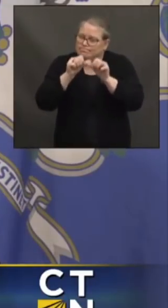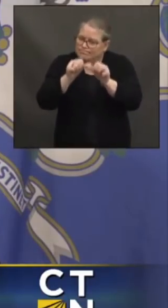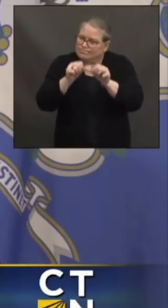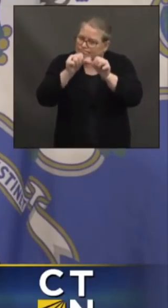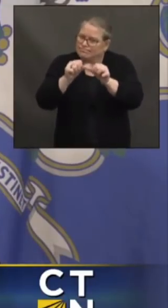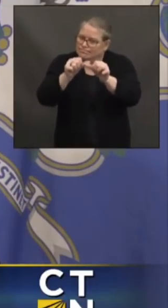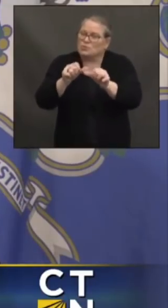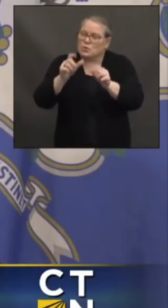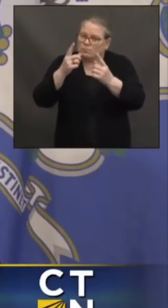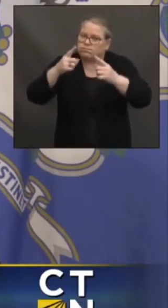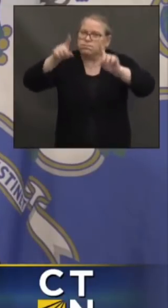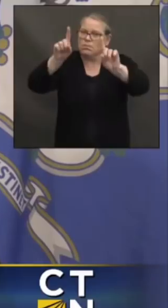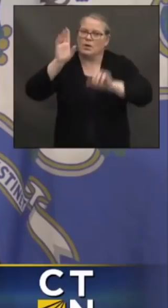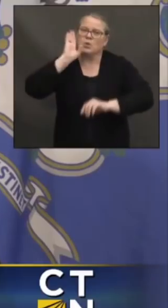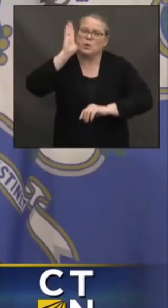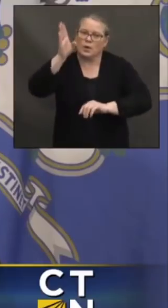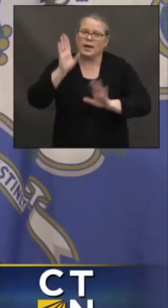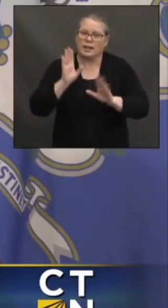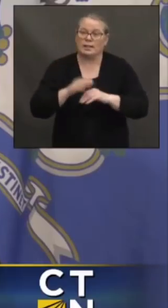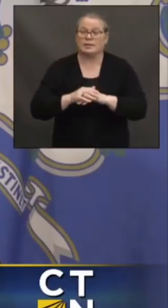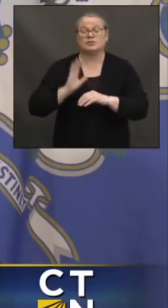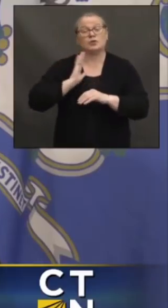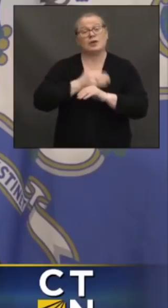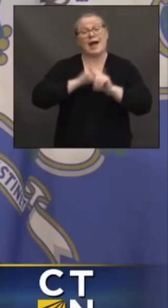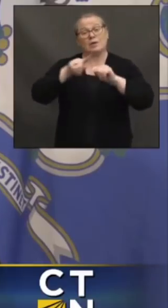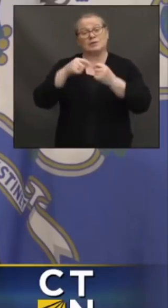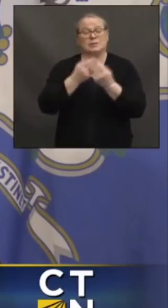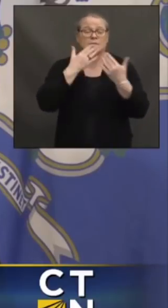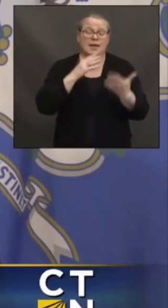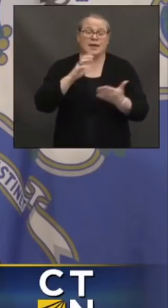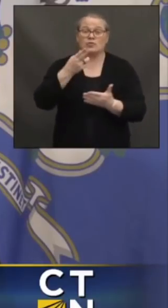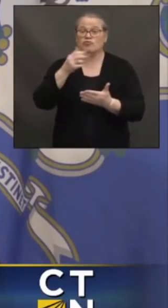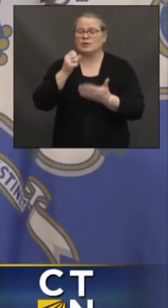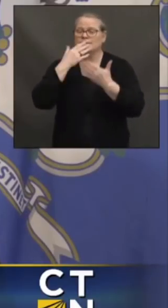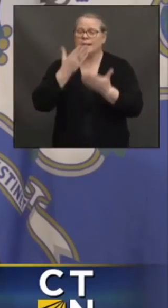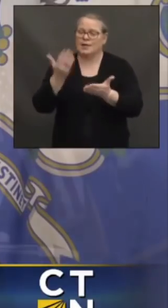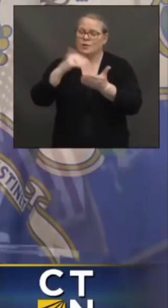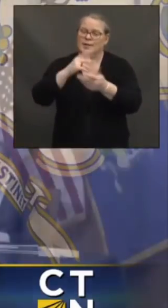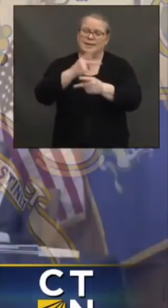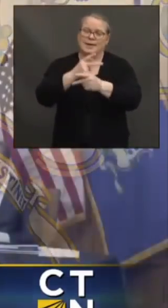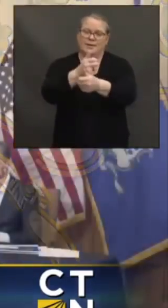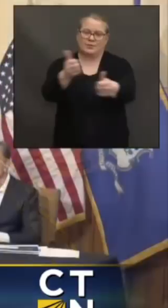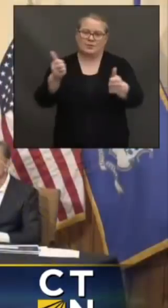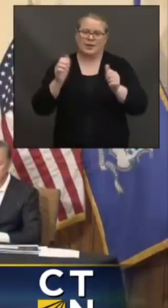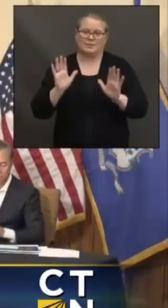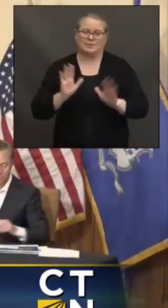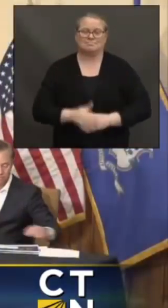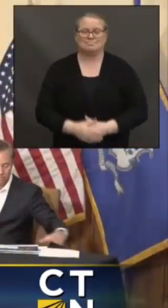going to get there. So look, to our team, thank you. Chris, thanks again. Take care, everybody. and